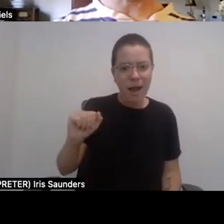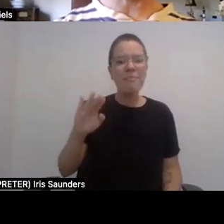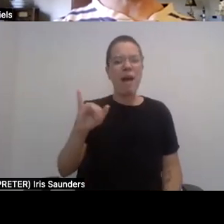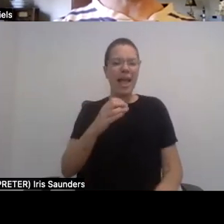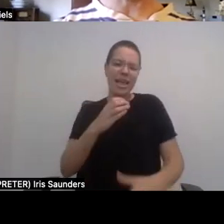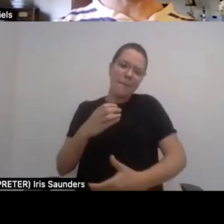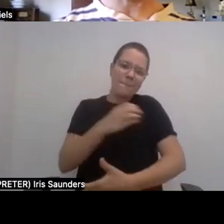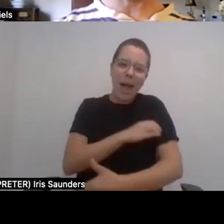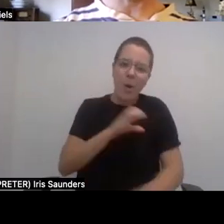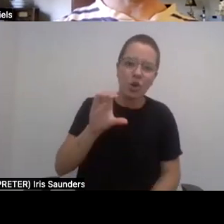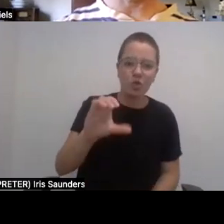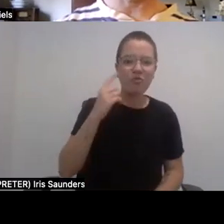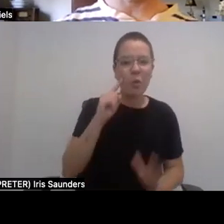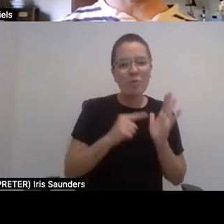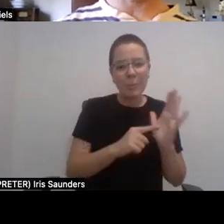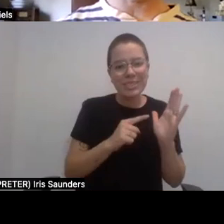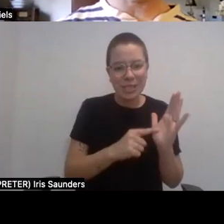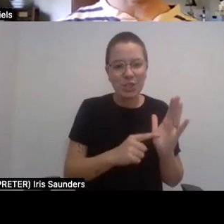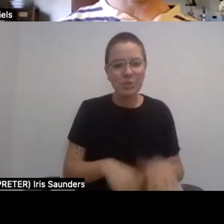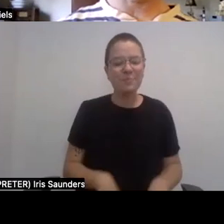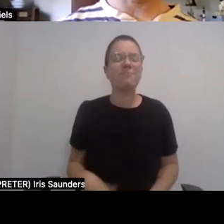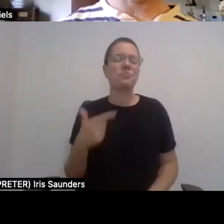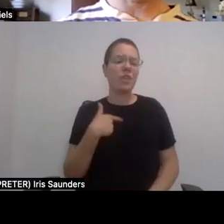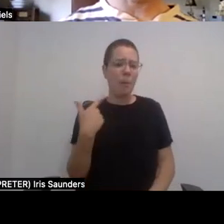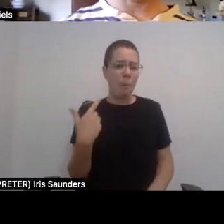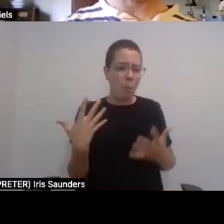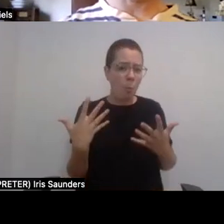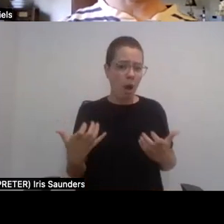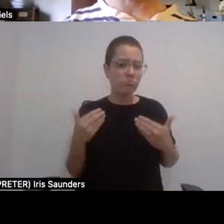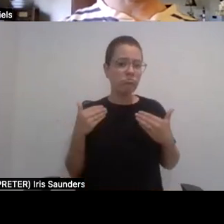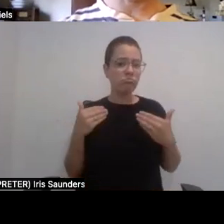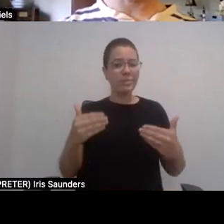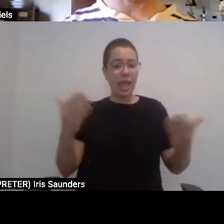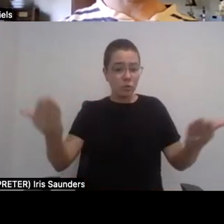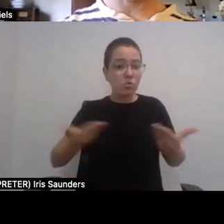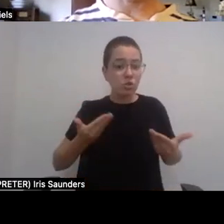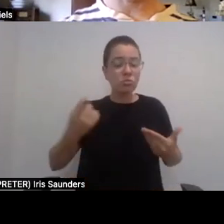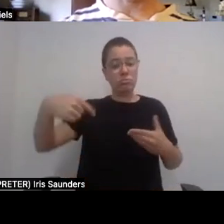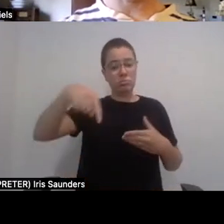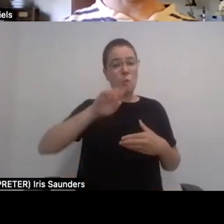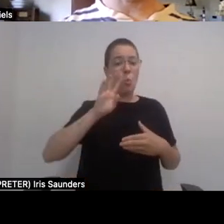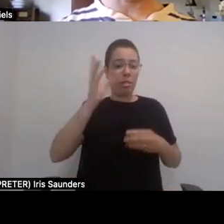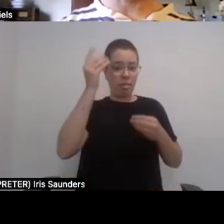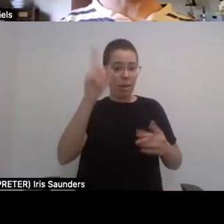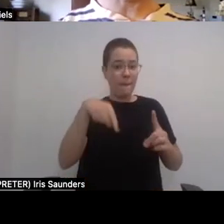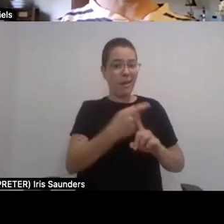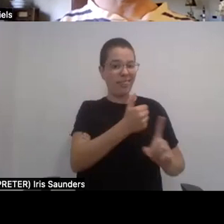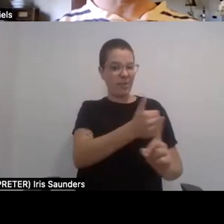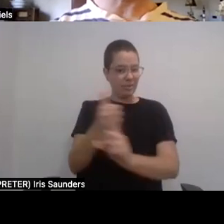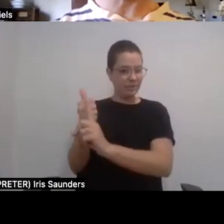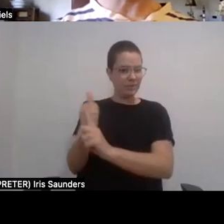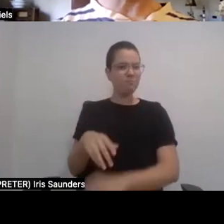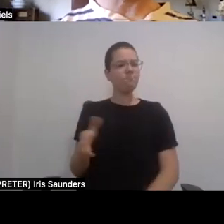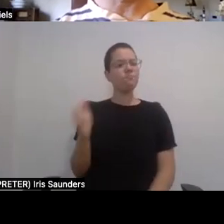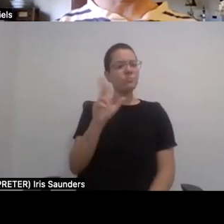So I want to get right to introductions and let them tell you a little bit about themselves. Tamika, I would love to start with you,